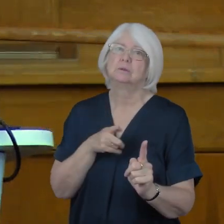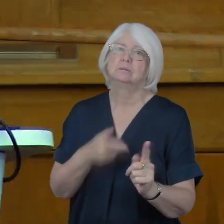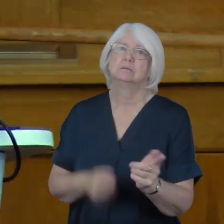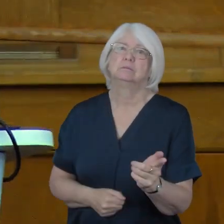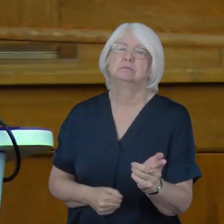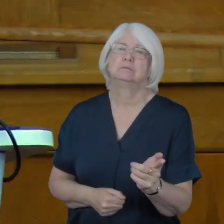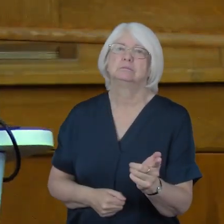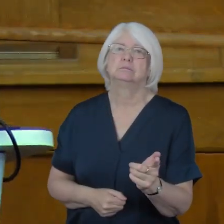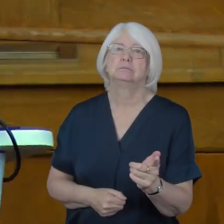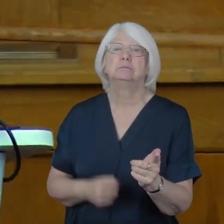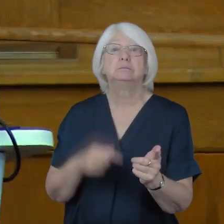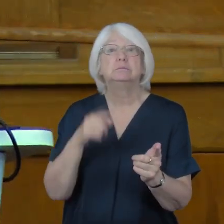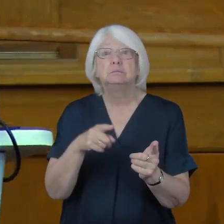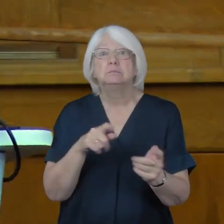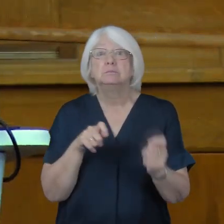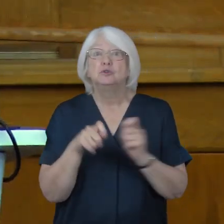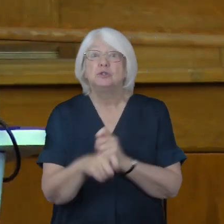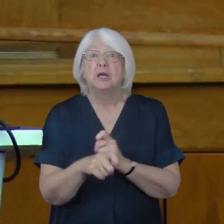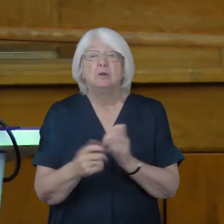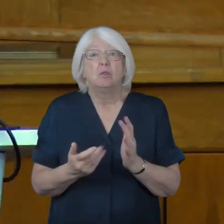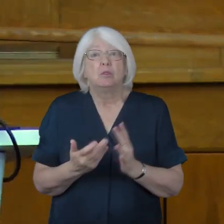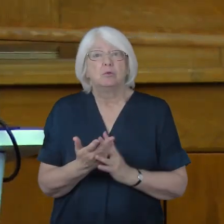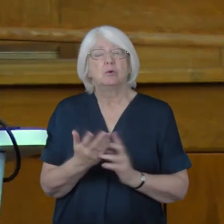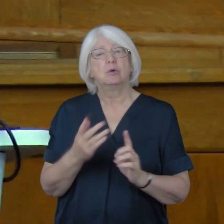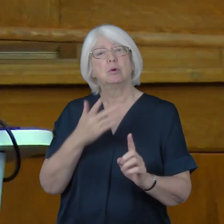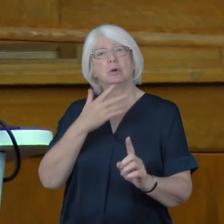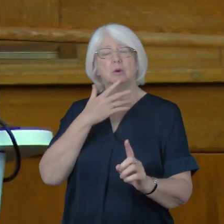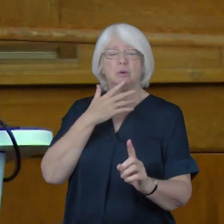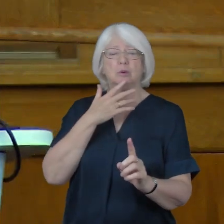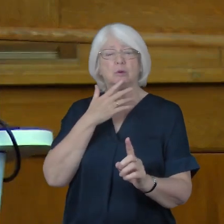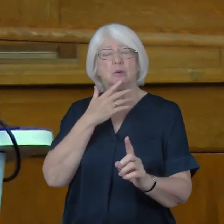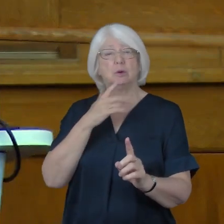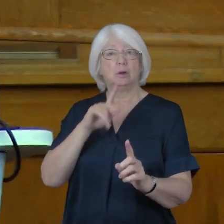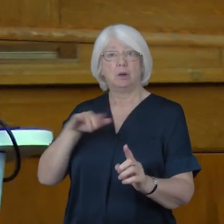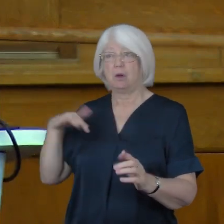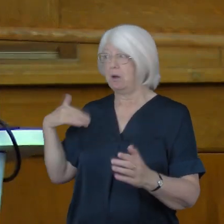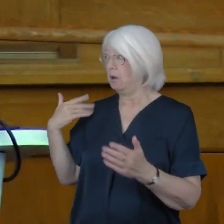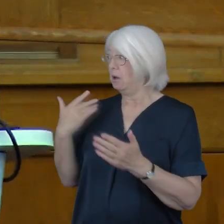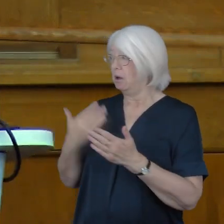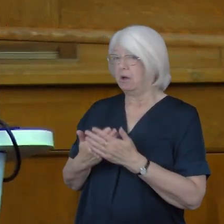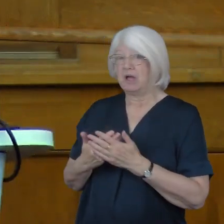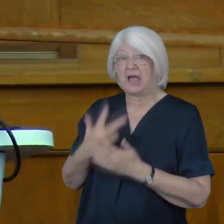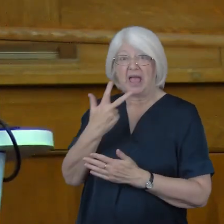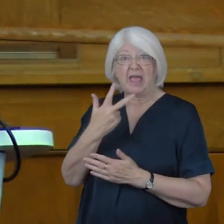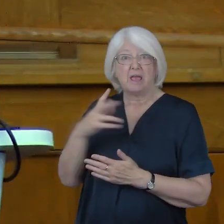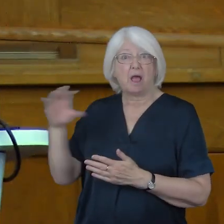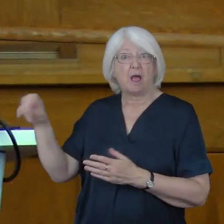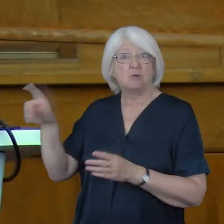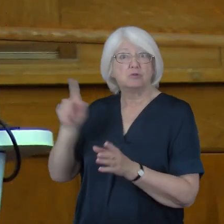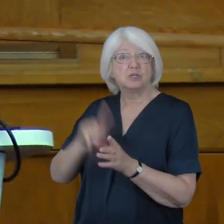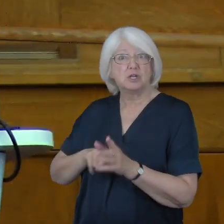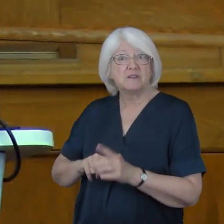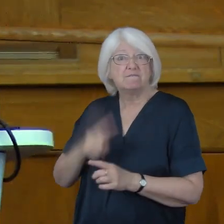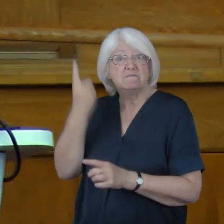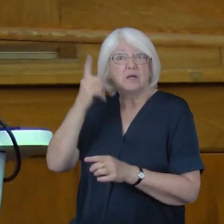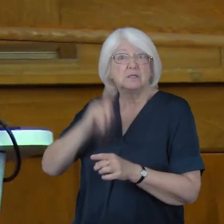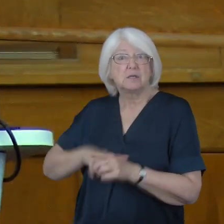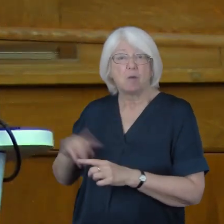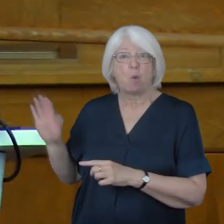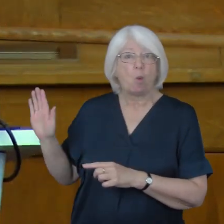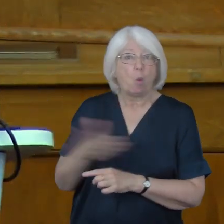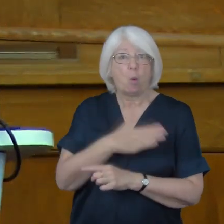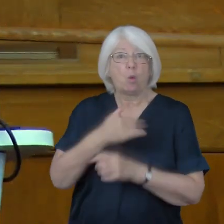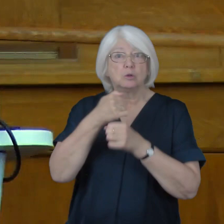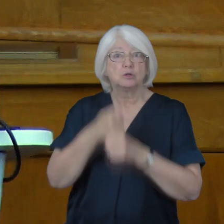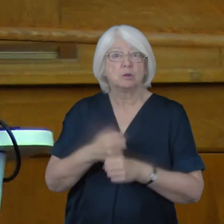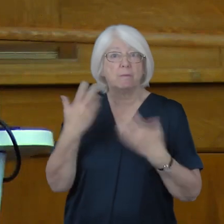It will be changed by the reality that for the first time all churches have closed. First time in 800 years.